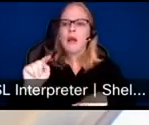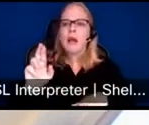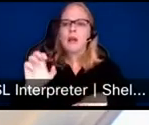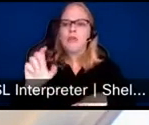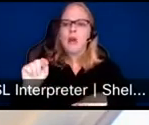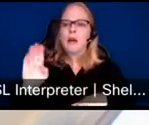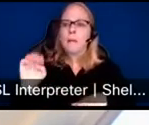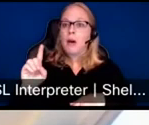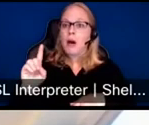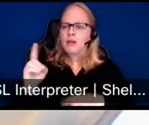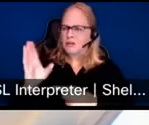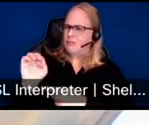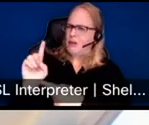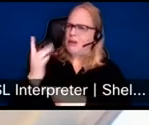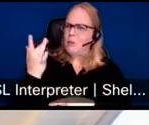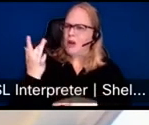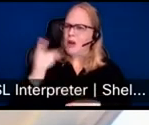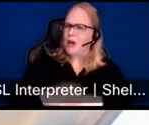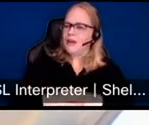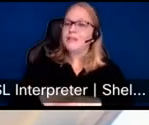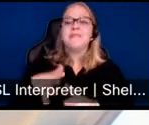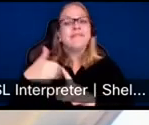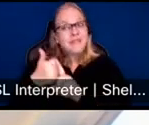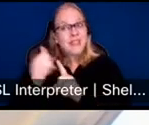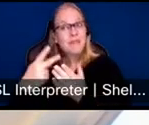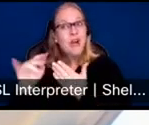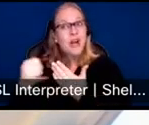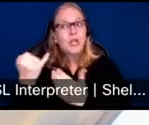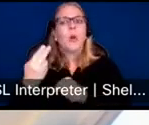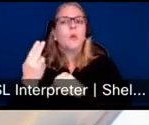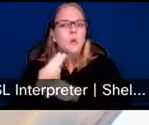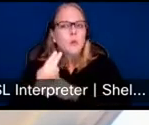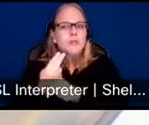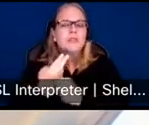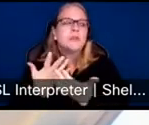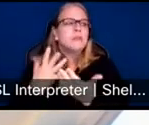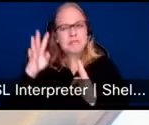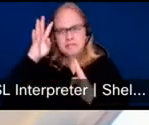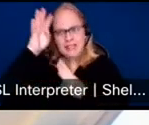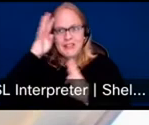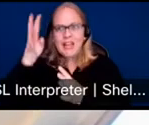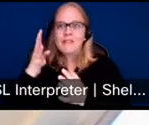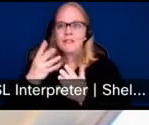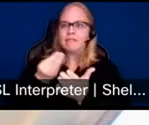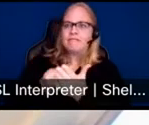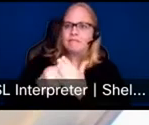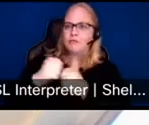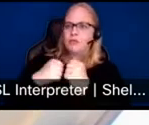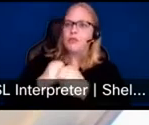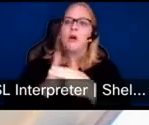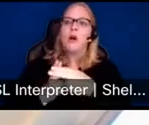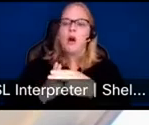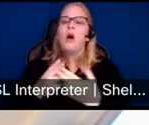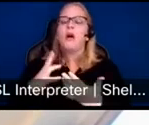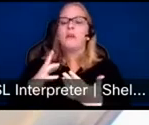results-based financing mechanism called a development impact bond or DIB, which is essentially a paper for